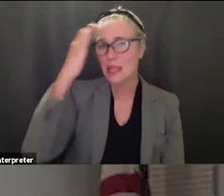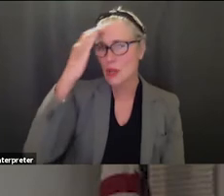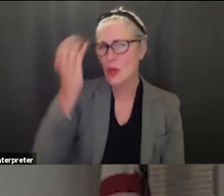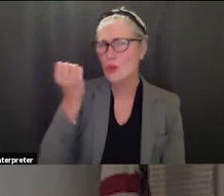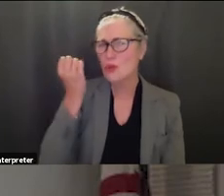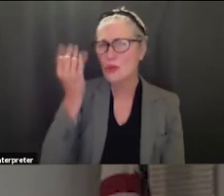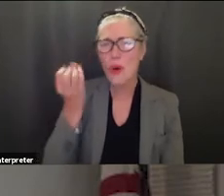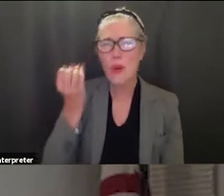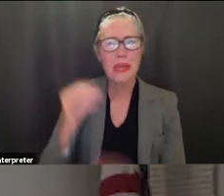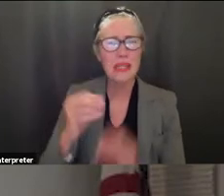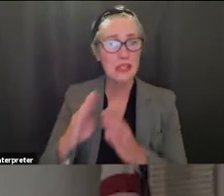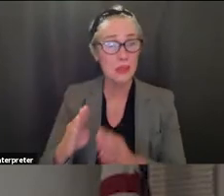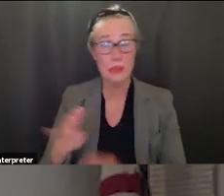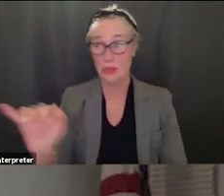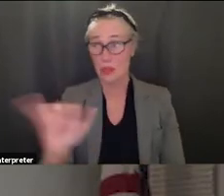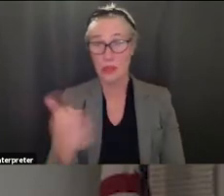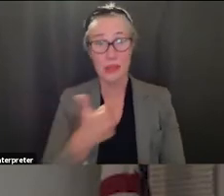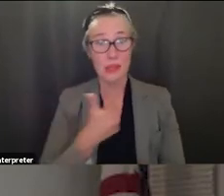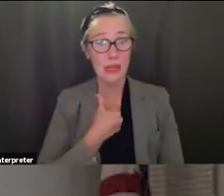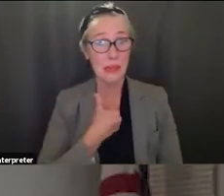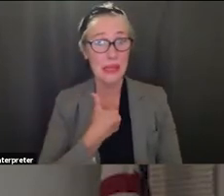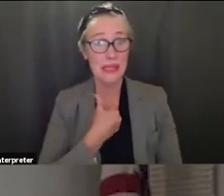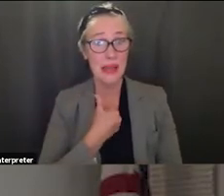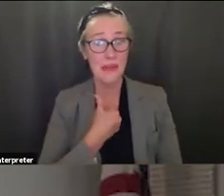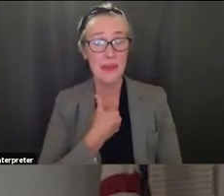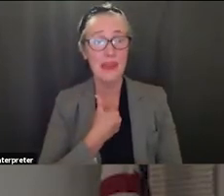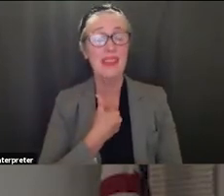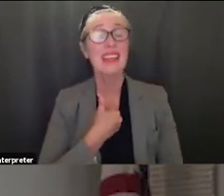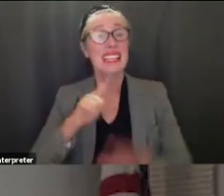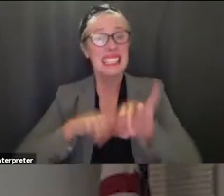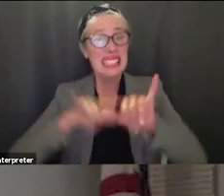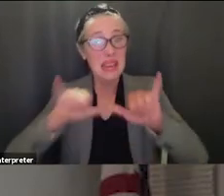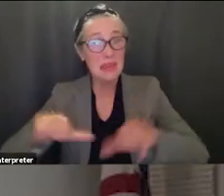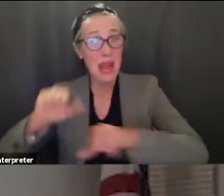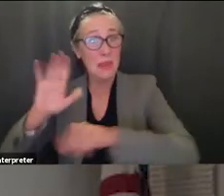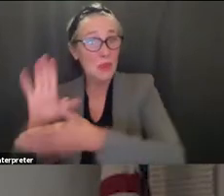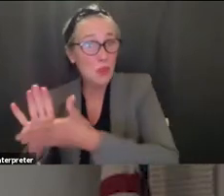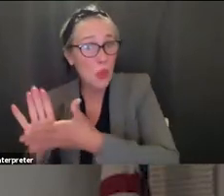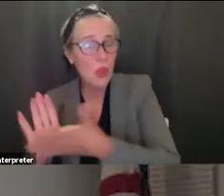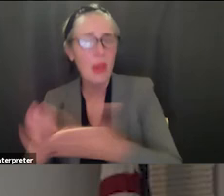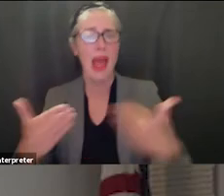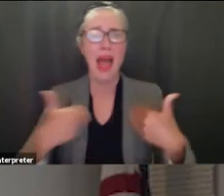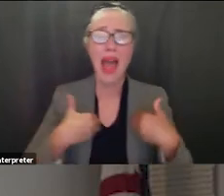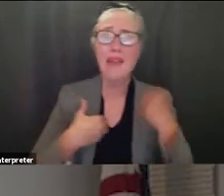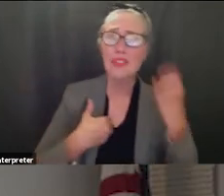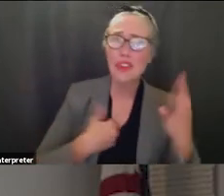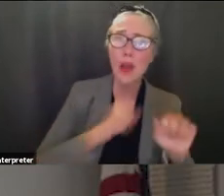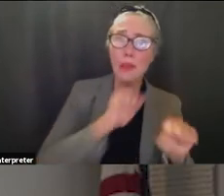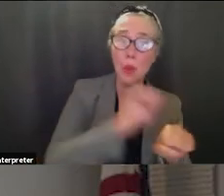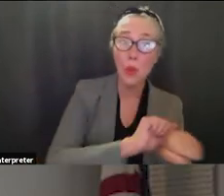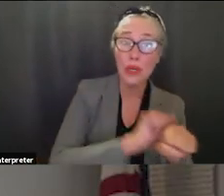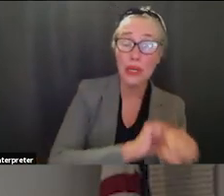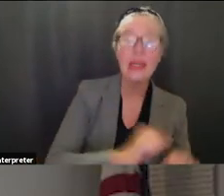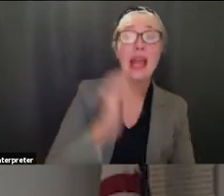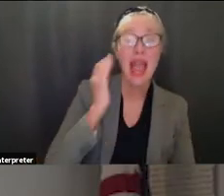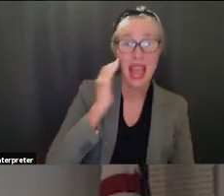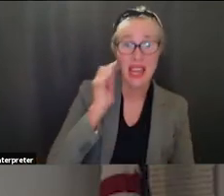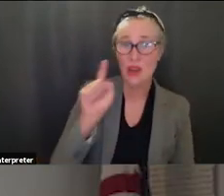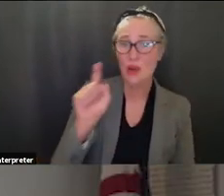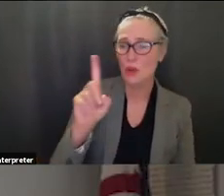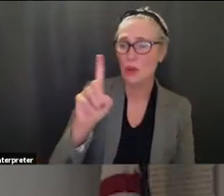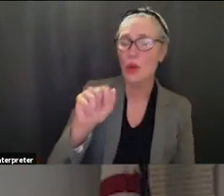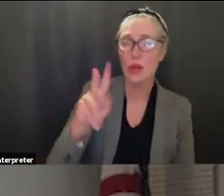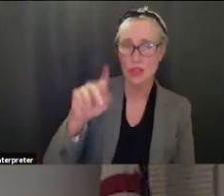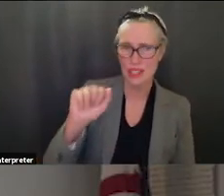students like myself who are holding jobs and going to summer school and i know dawson you were with me when we when we met